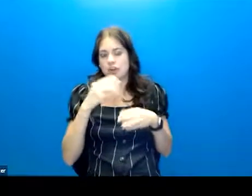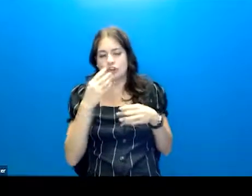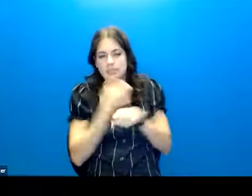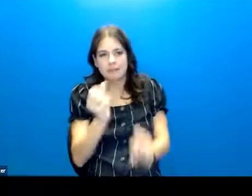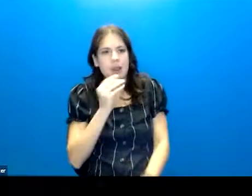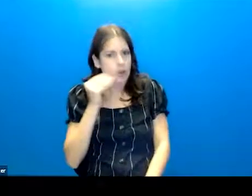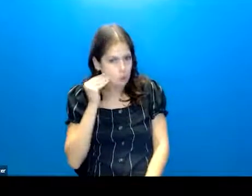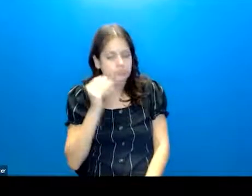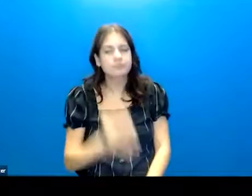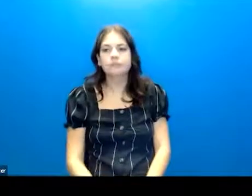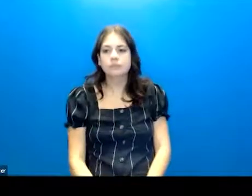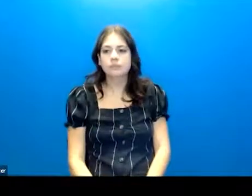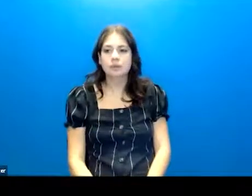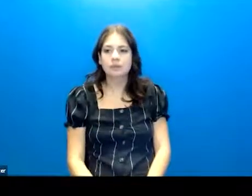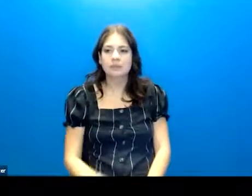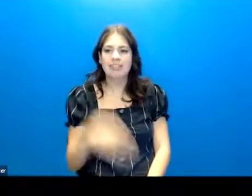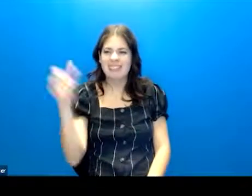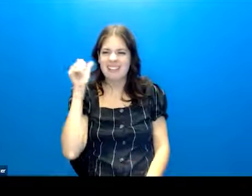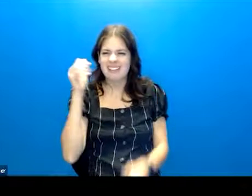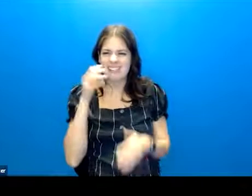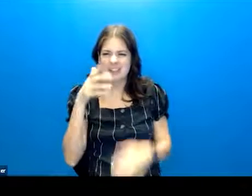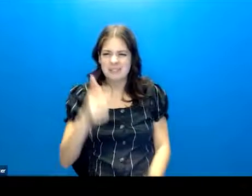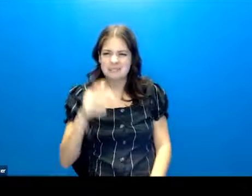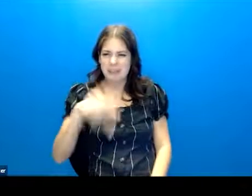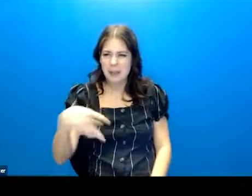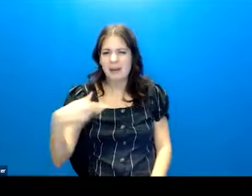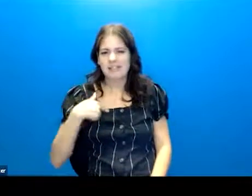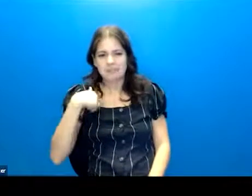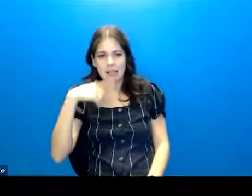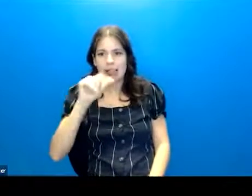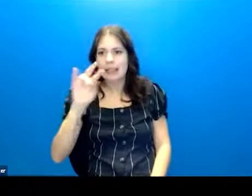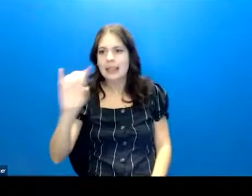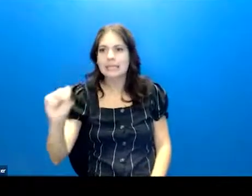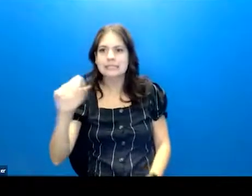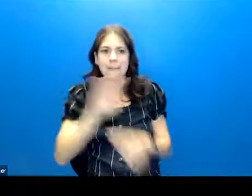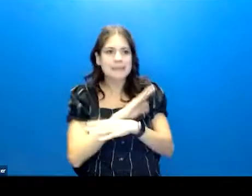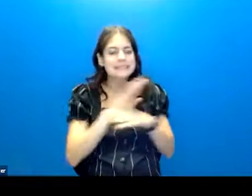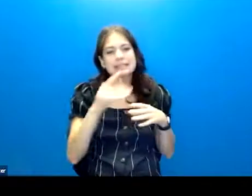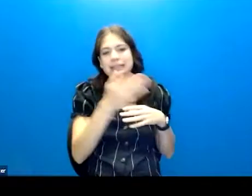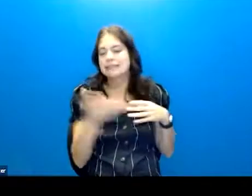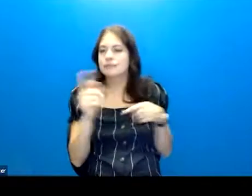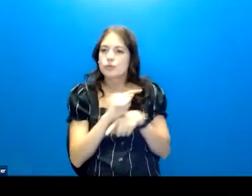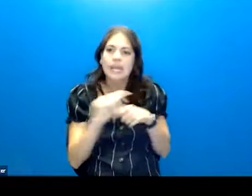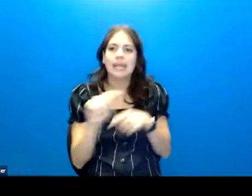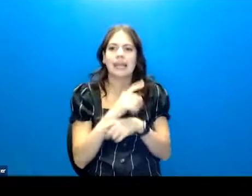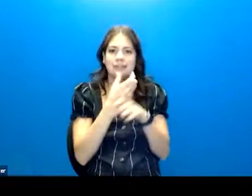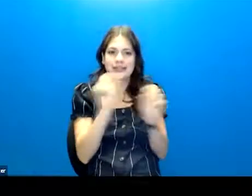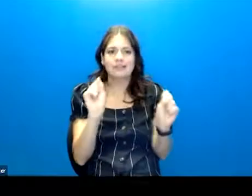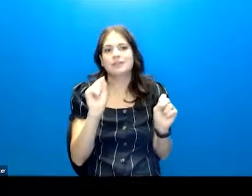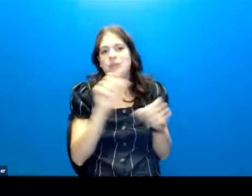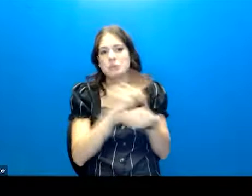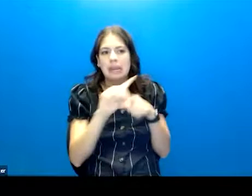So at the back of my slides, all sorts of links to all sorts of business that you guys can take a look at. Safety planning intervention.